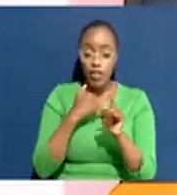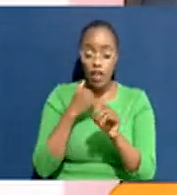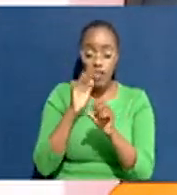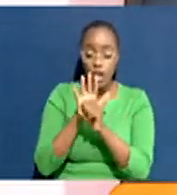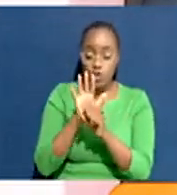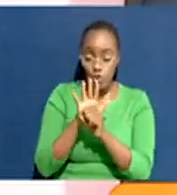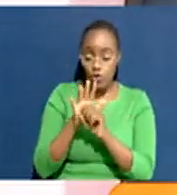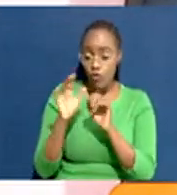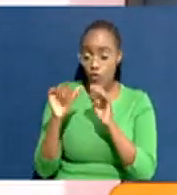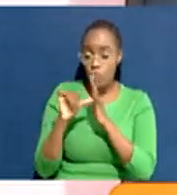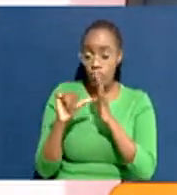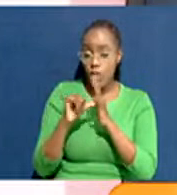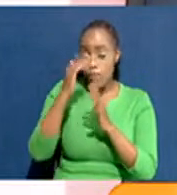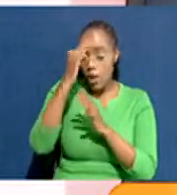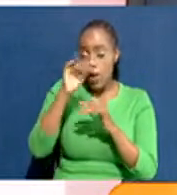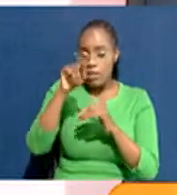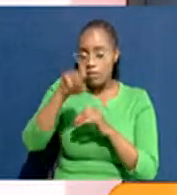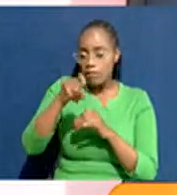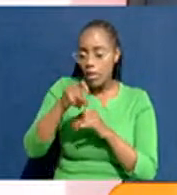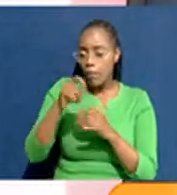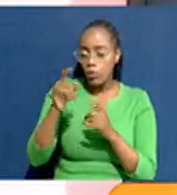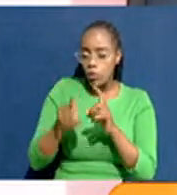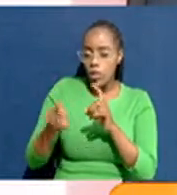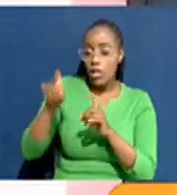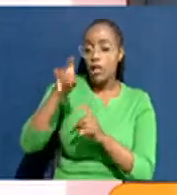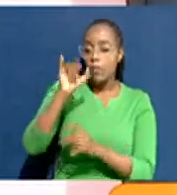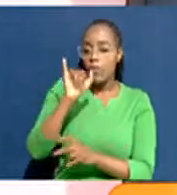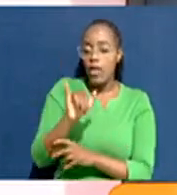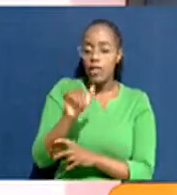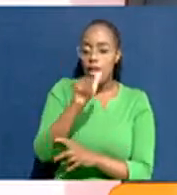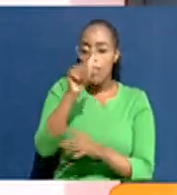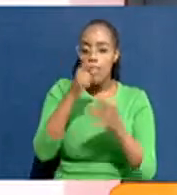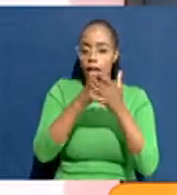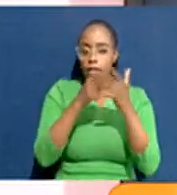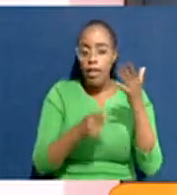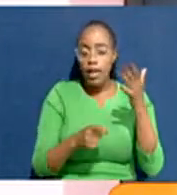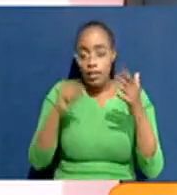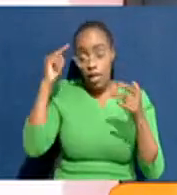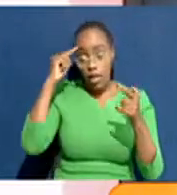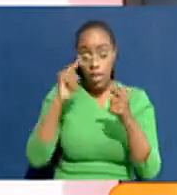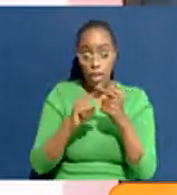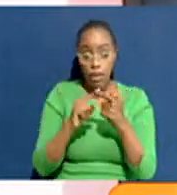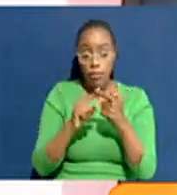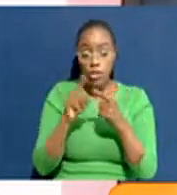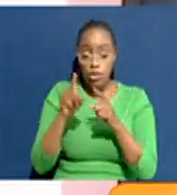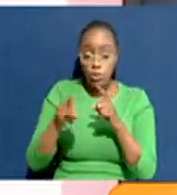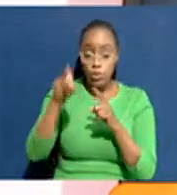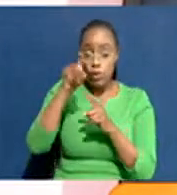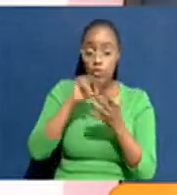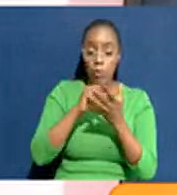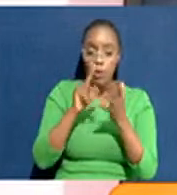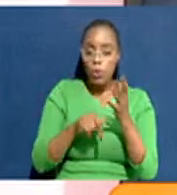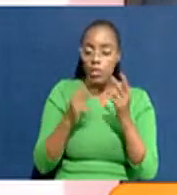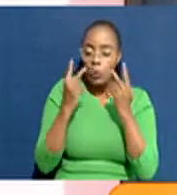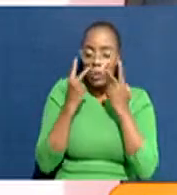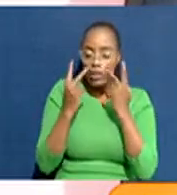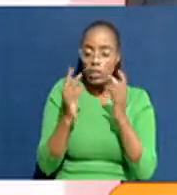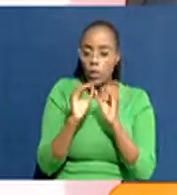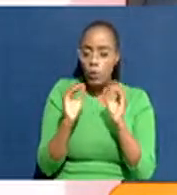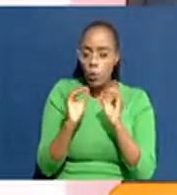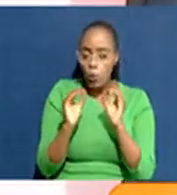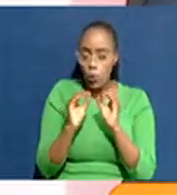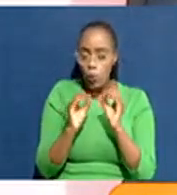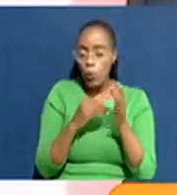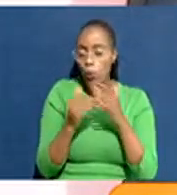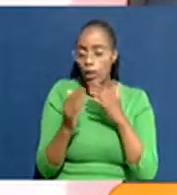It's also meant to go up. You know, other taxes are also meant to go up. Yet you are not seeing a commensurate in